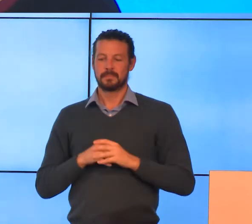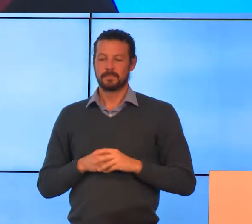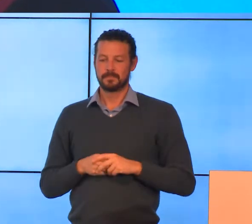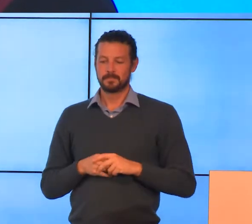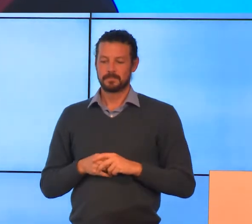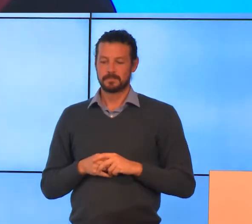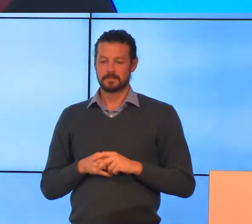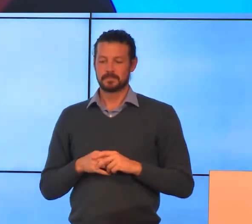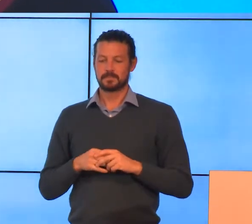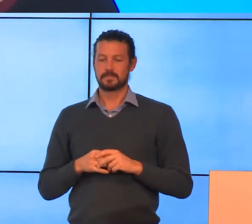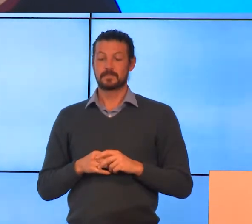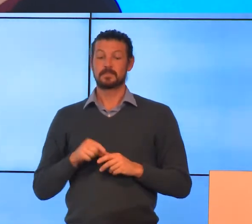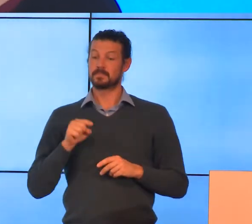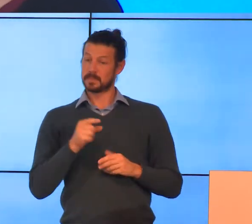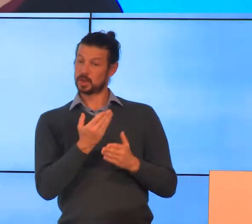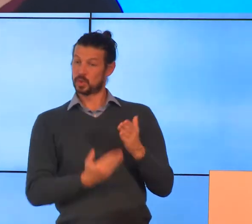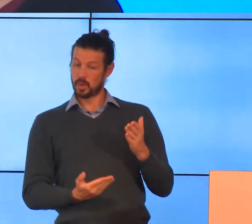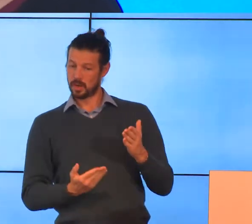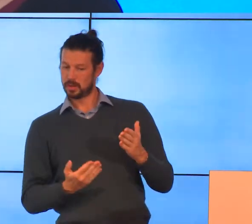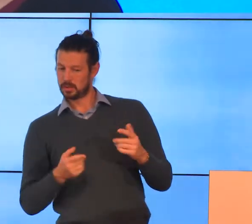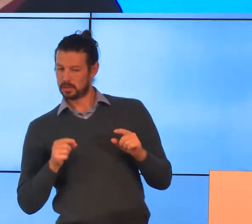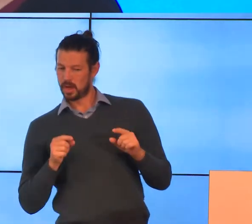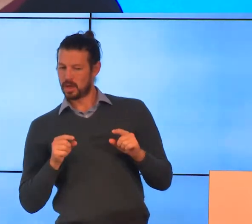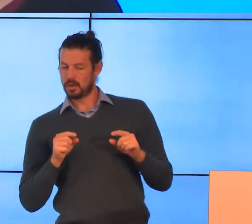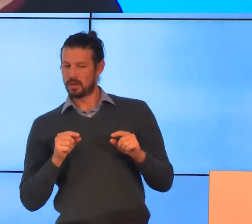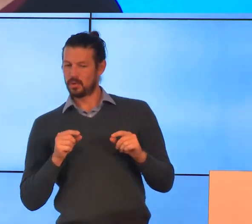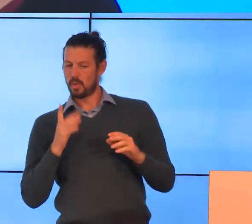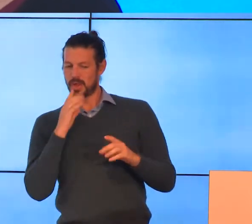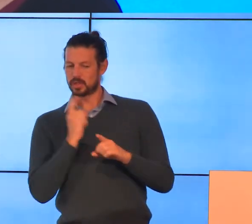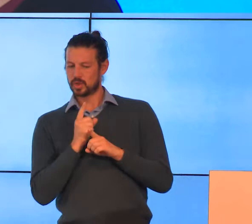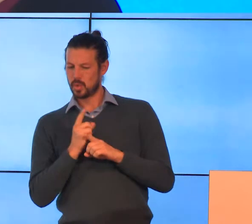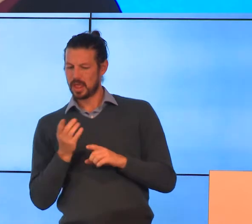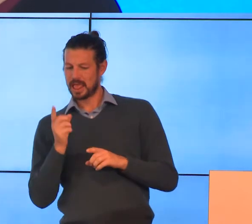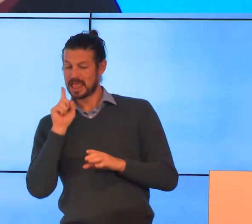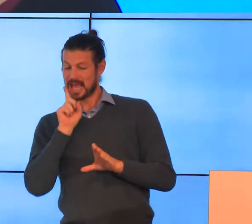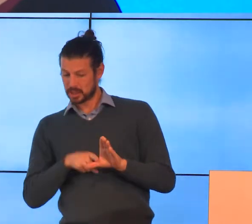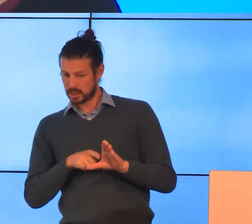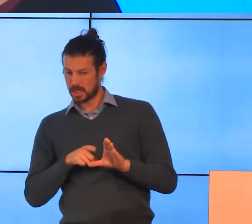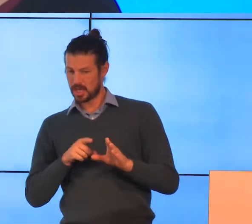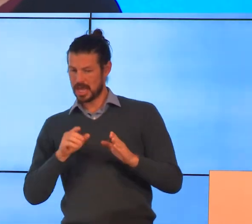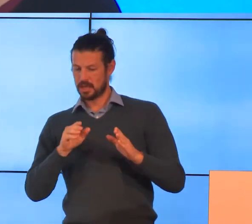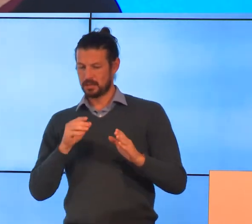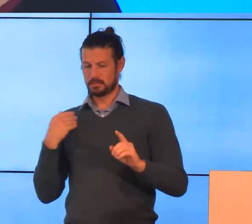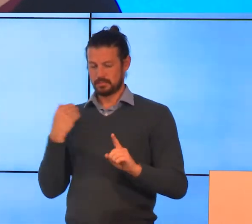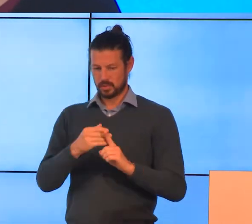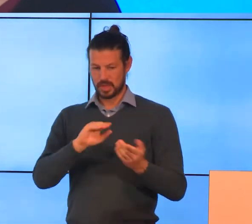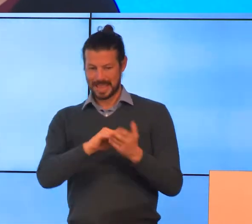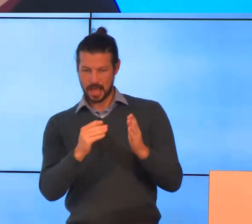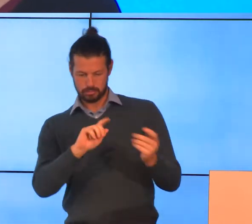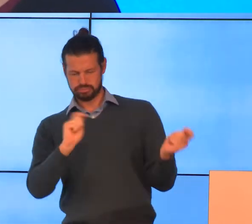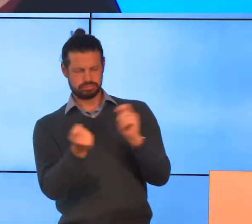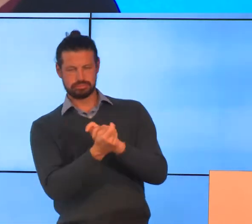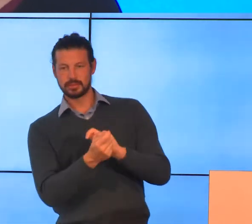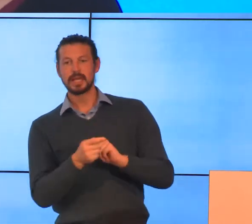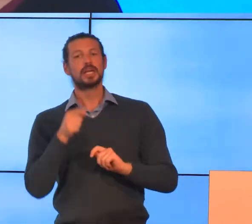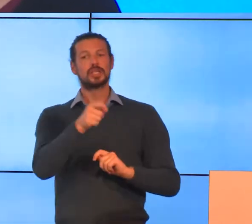the change in her from when I first spoke to her late last year to now, I think she has a sense of I